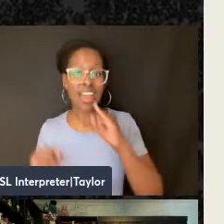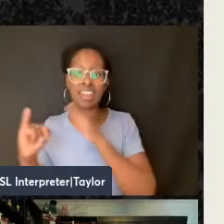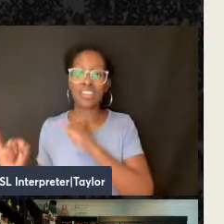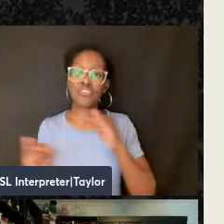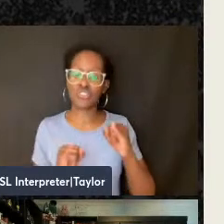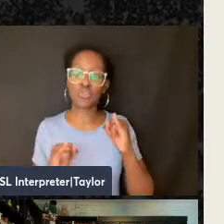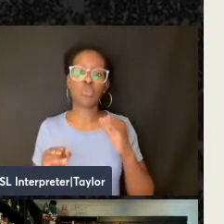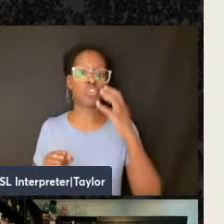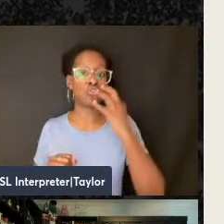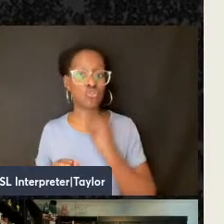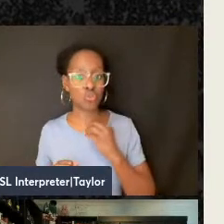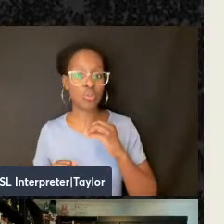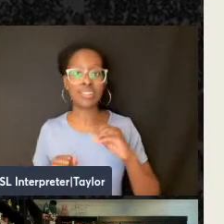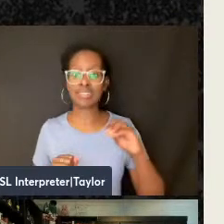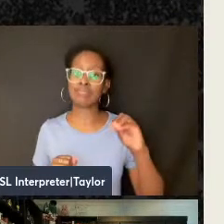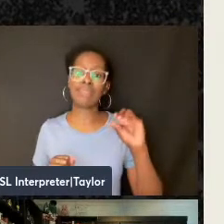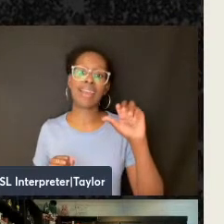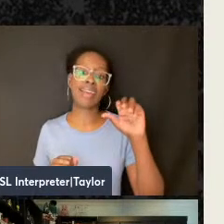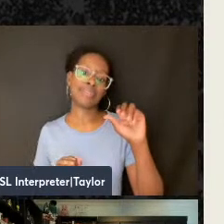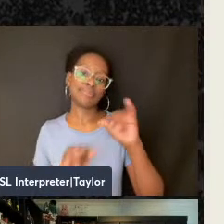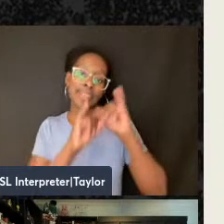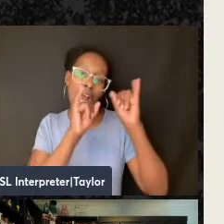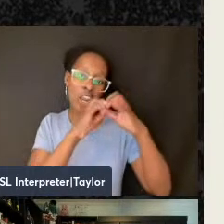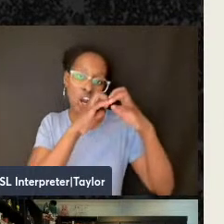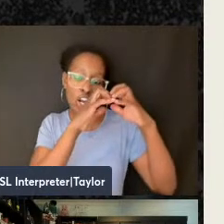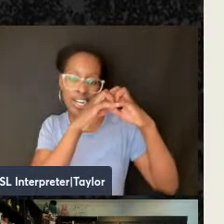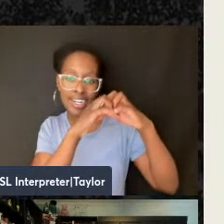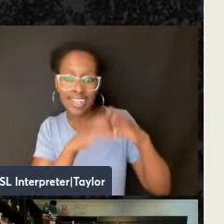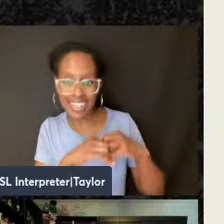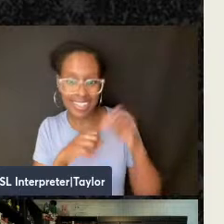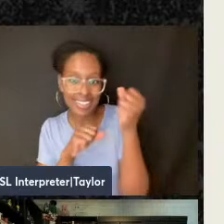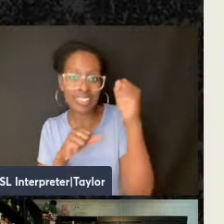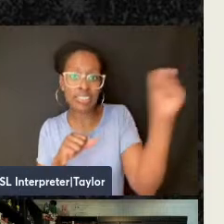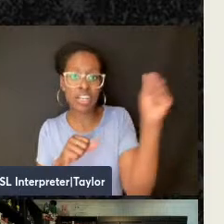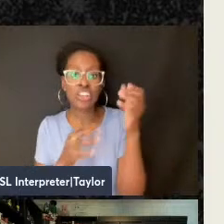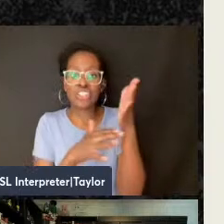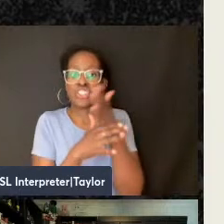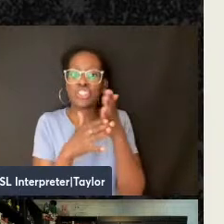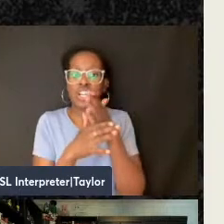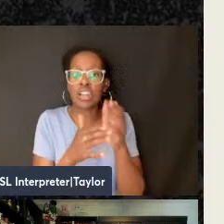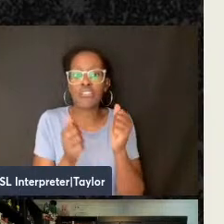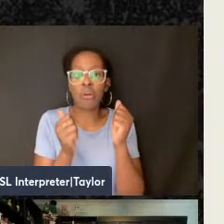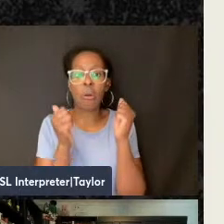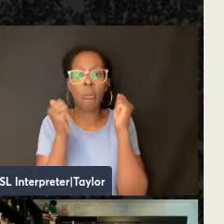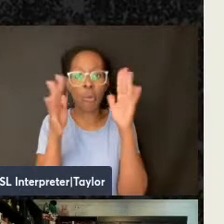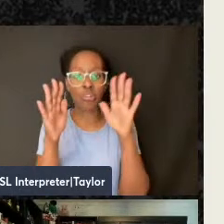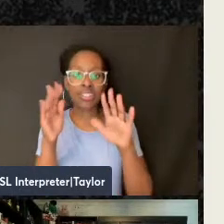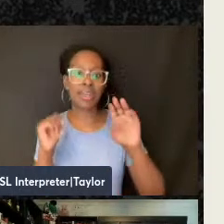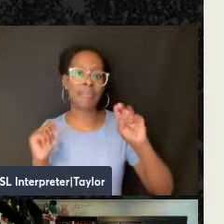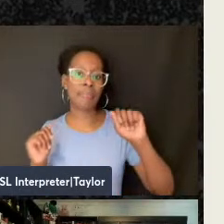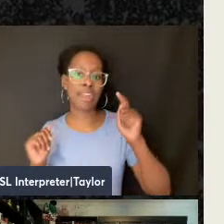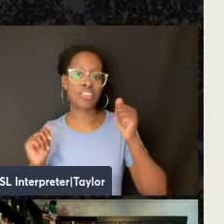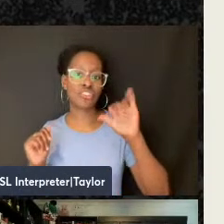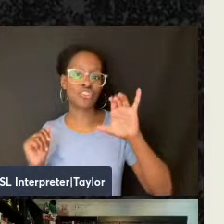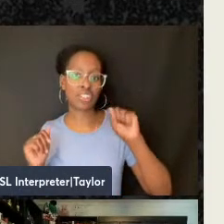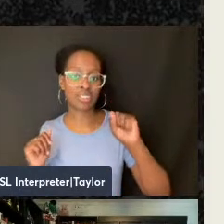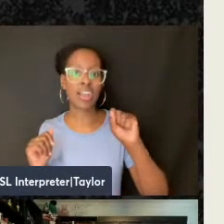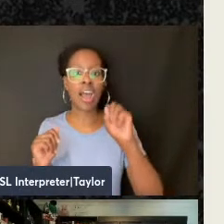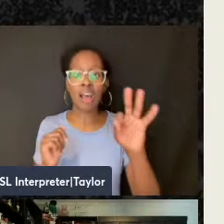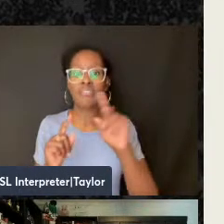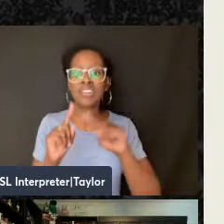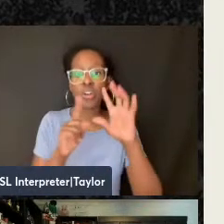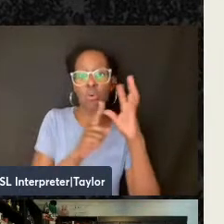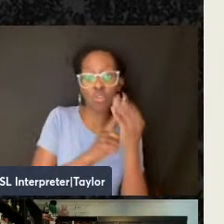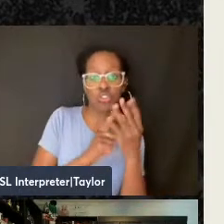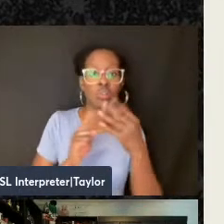multivalent matrix of secular, cultural, and religious influences, some of them distinctly Jewish and some of